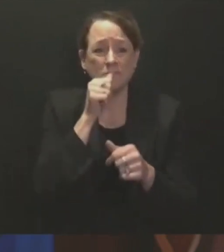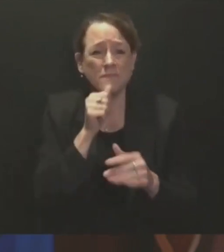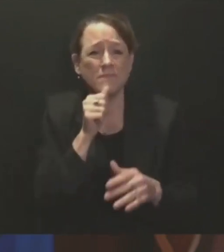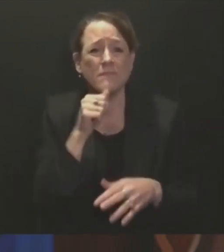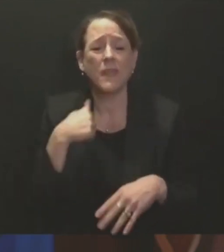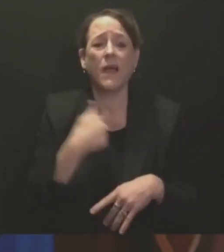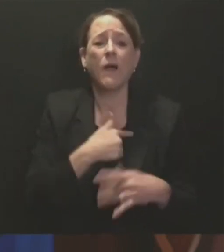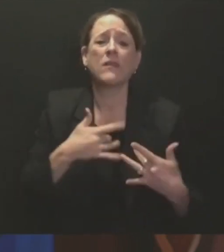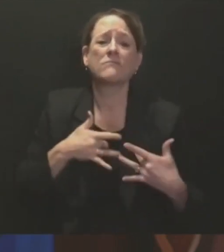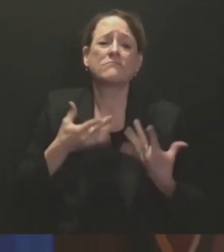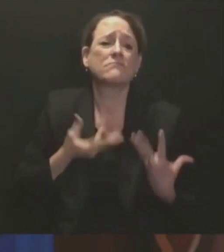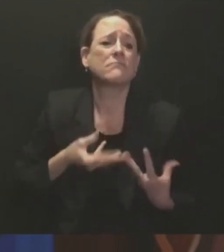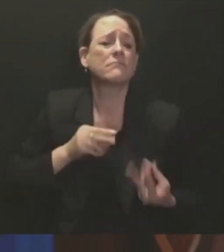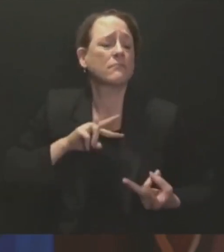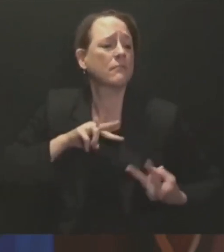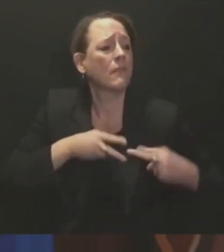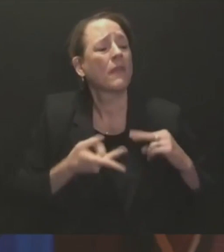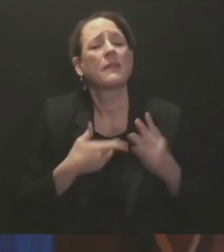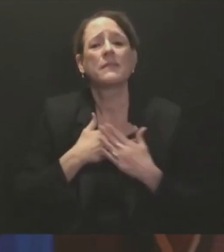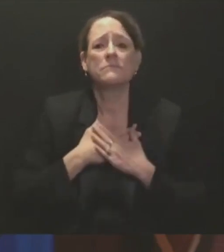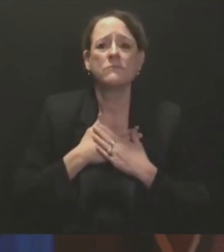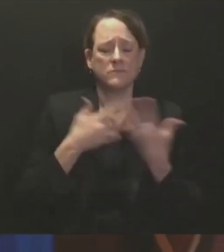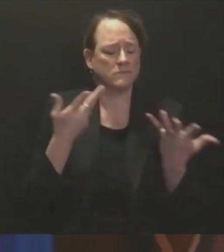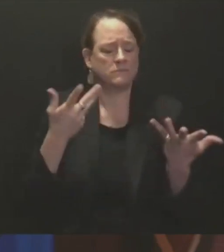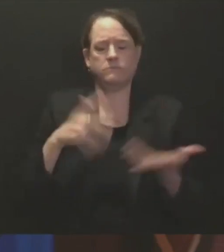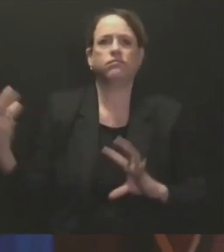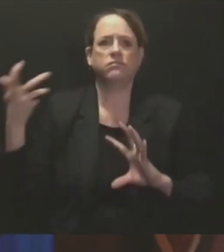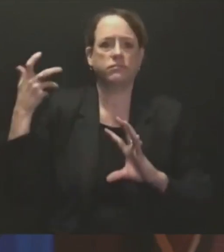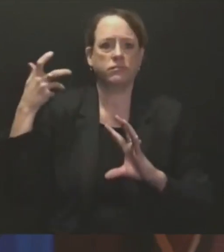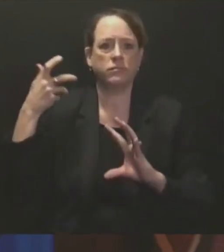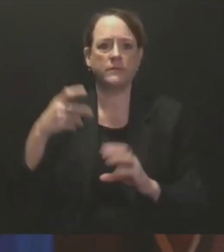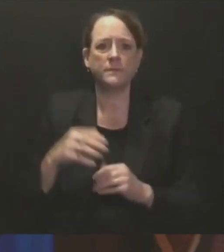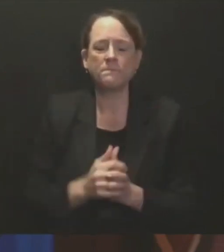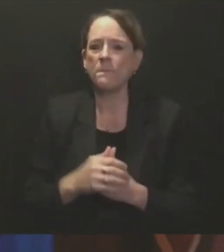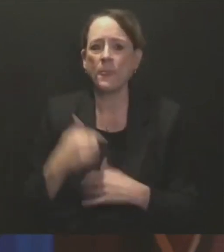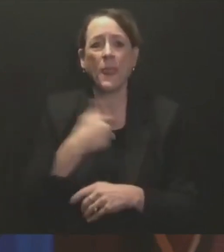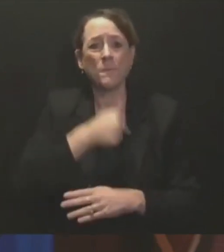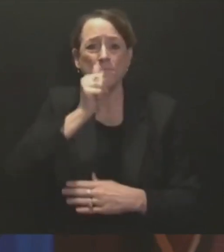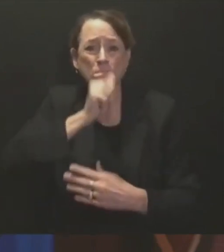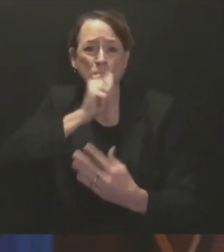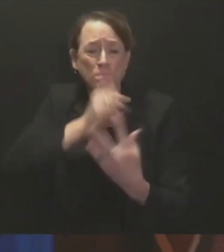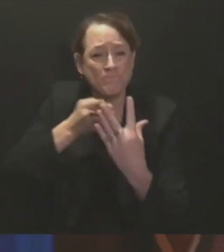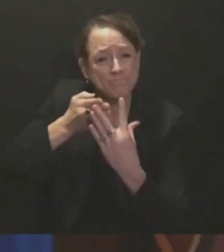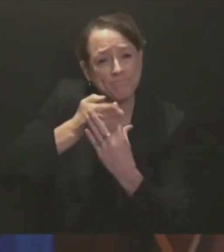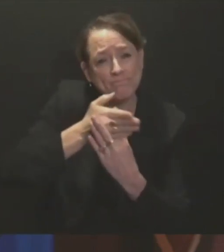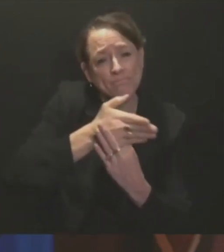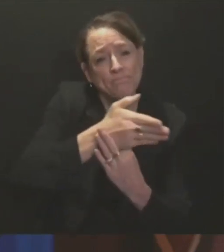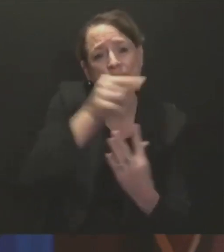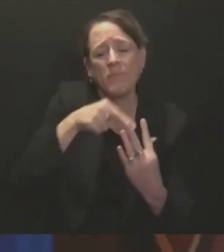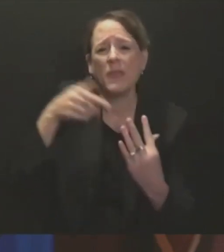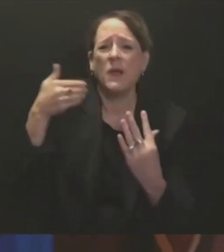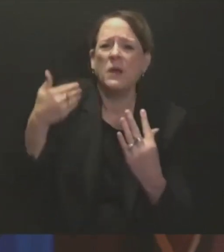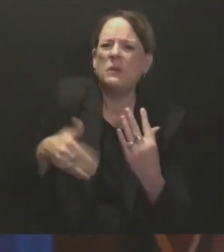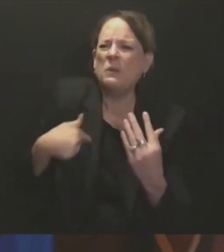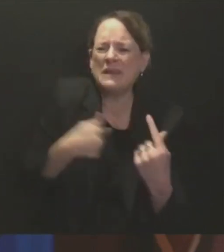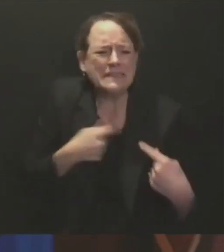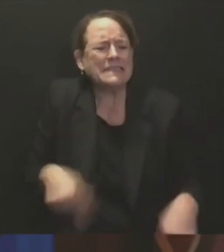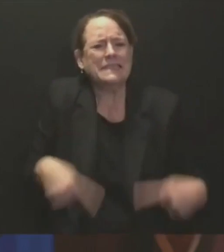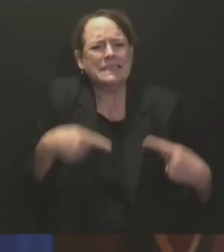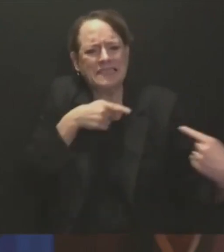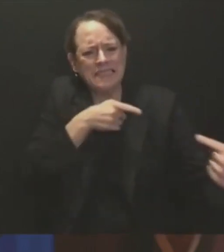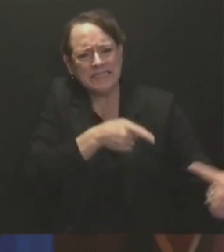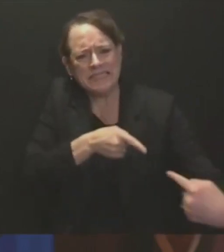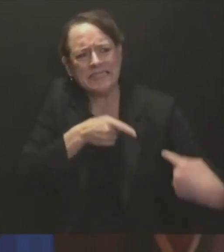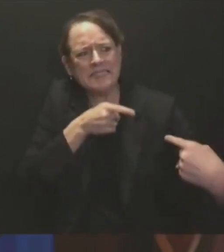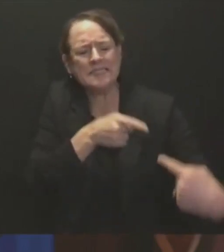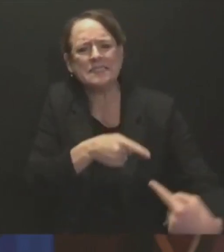battered, our resilience strained, and our character tested. But now, as we put the election behind us, we are